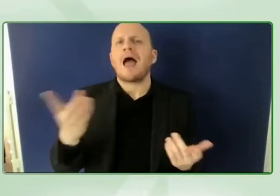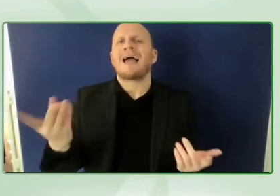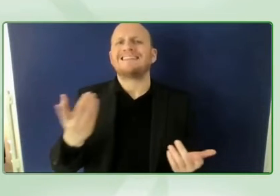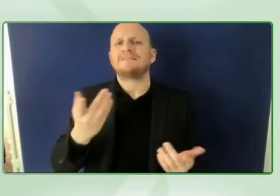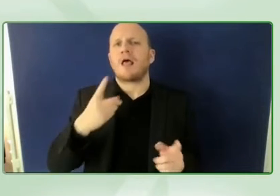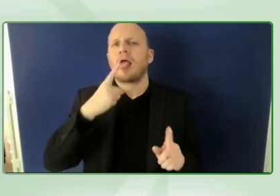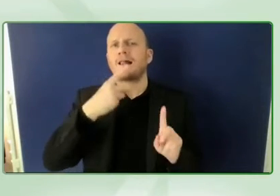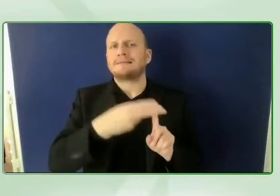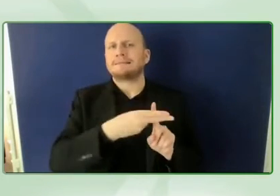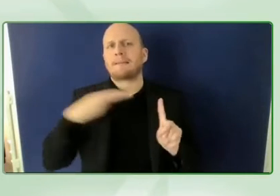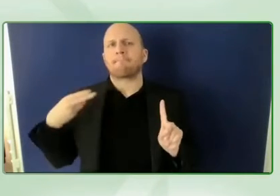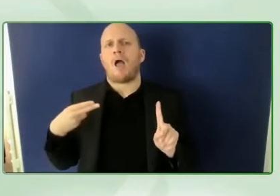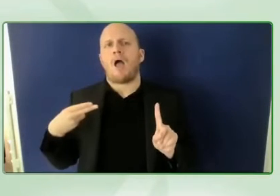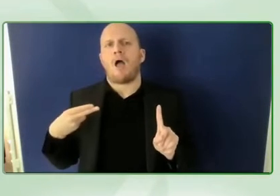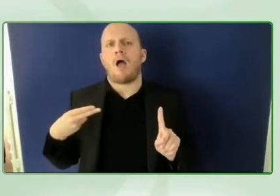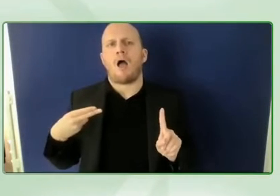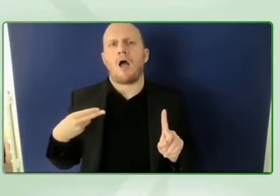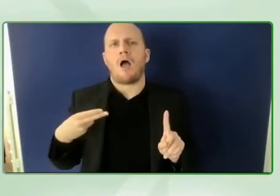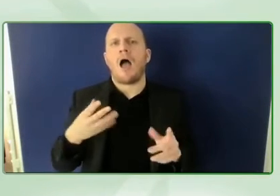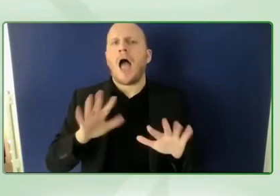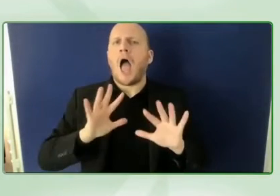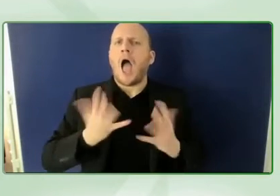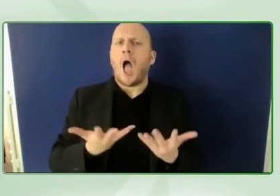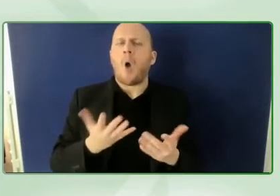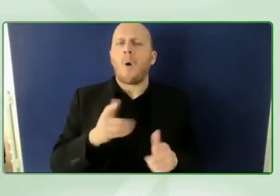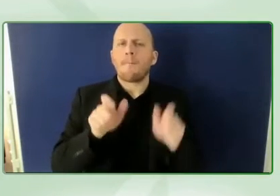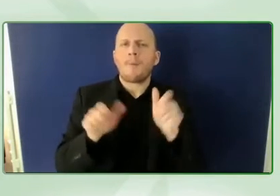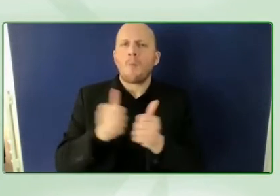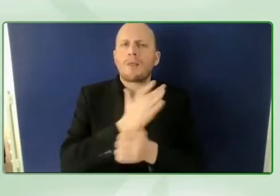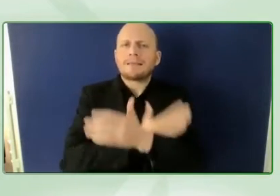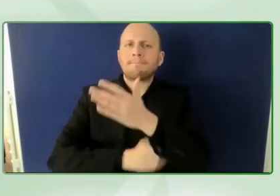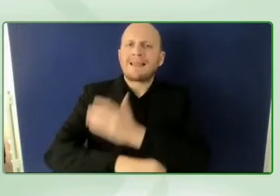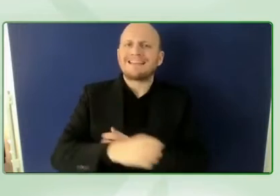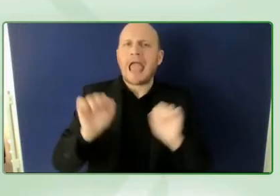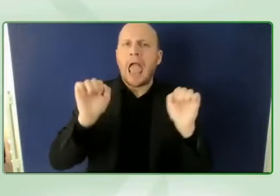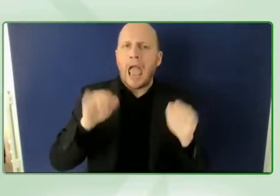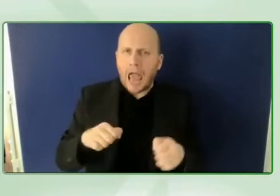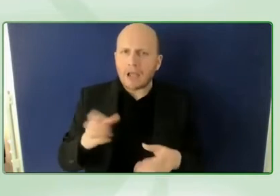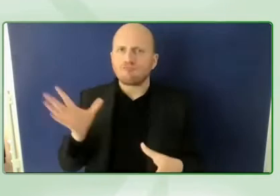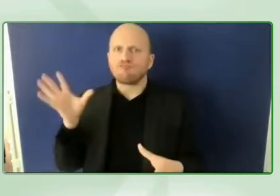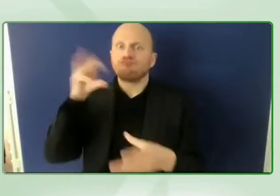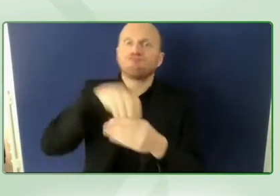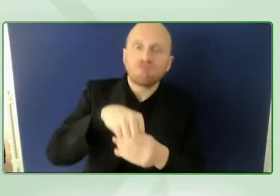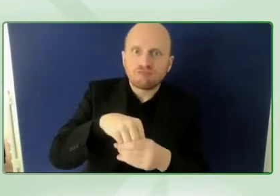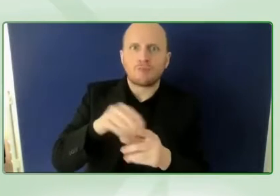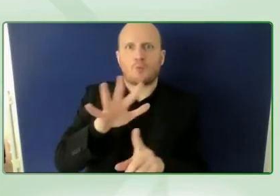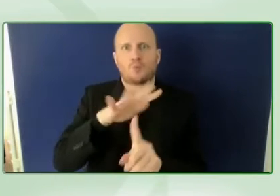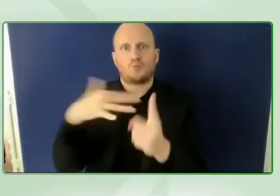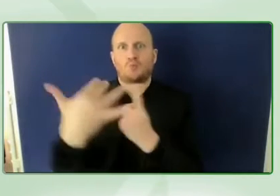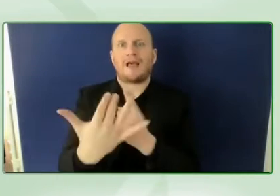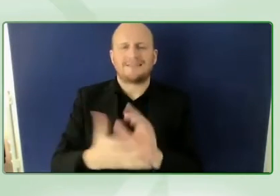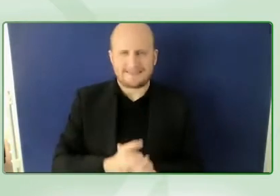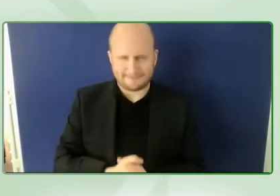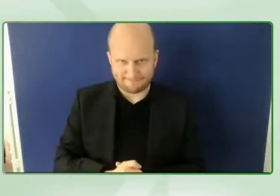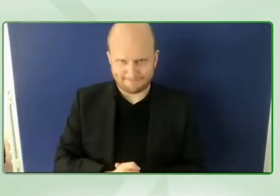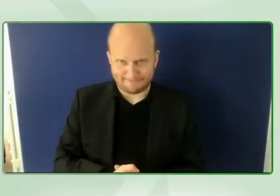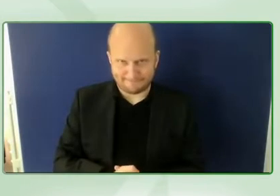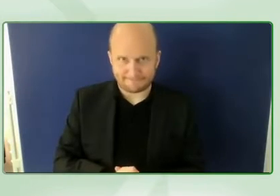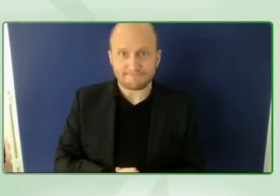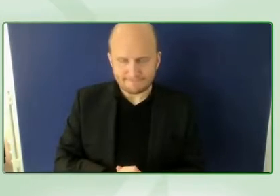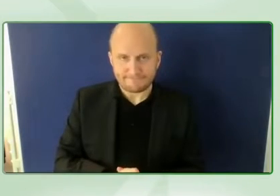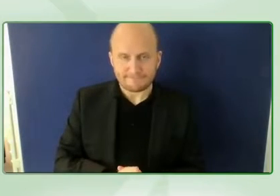in society in 2028 so that's the campaigning side of we the 15 going forward below that sits the movement